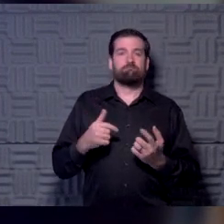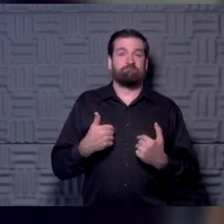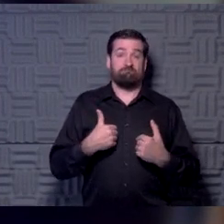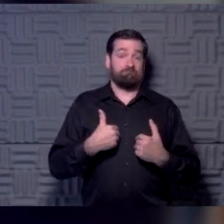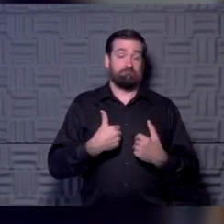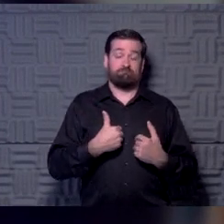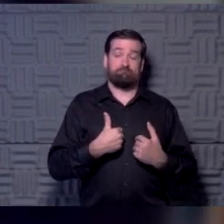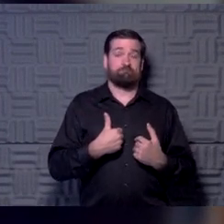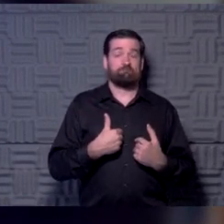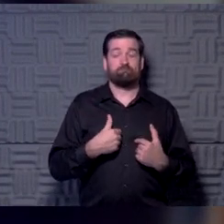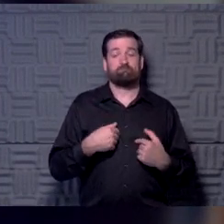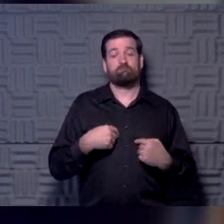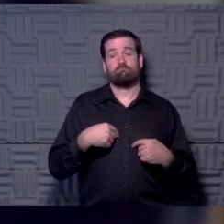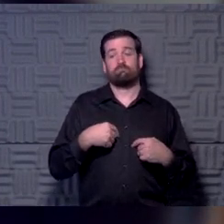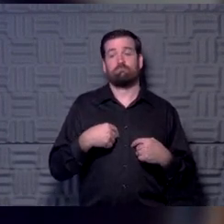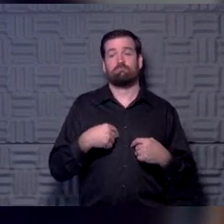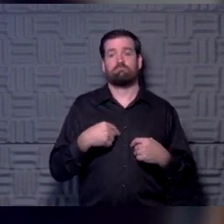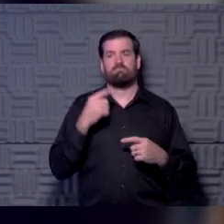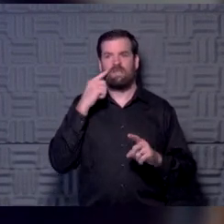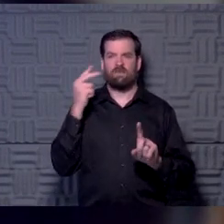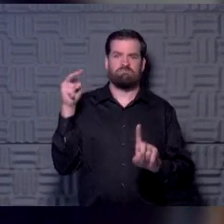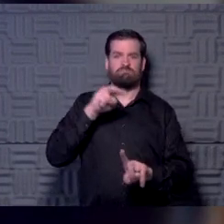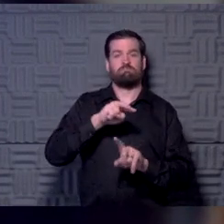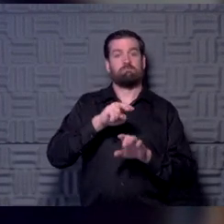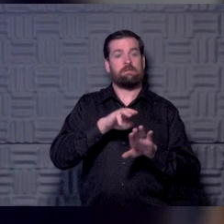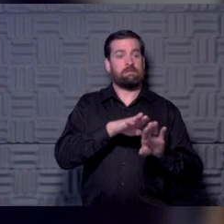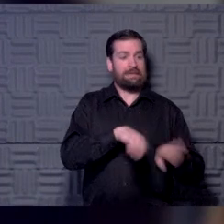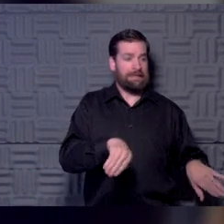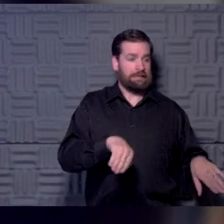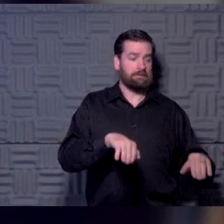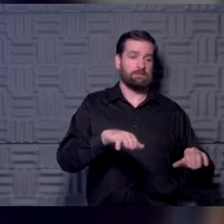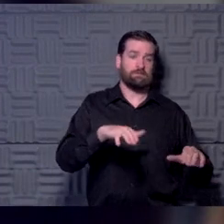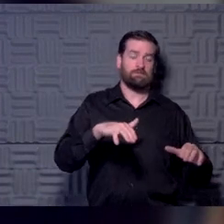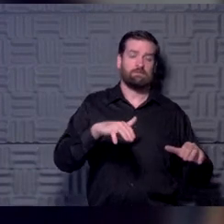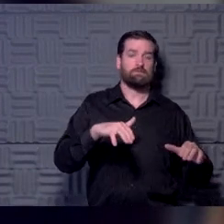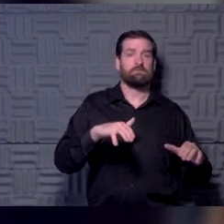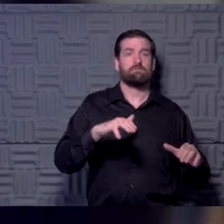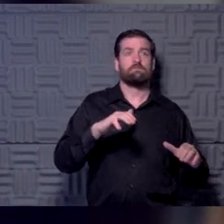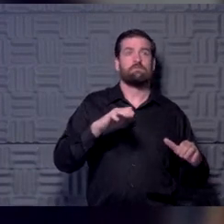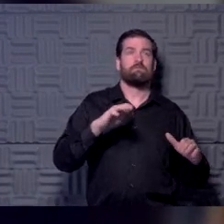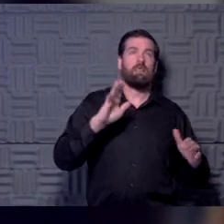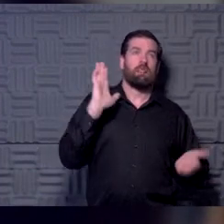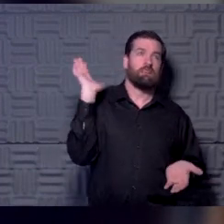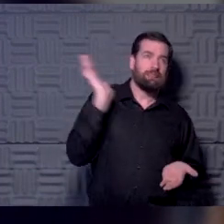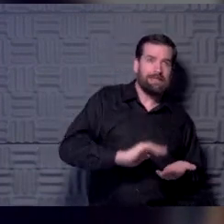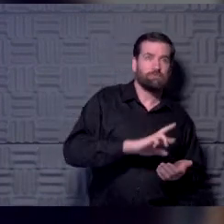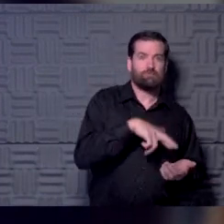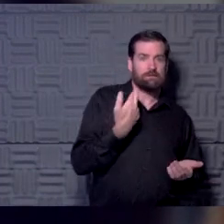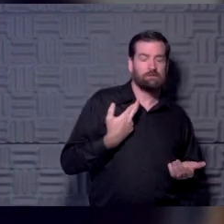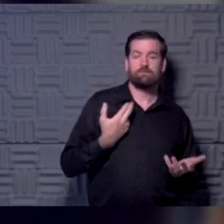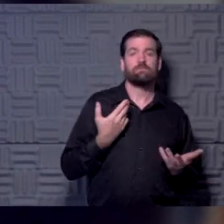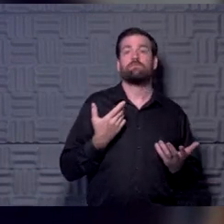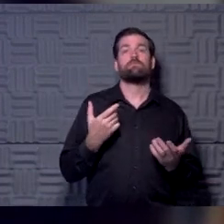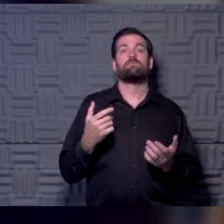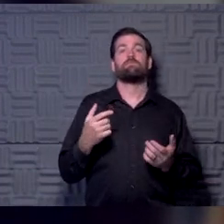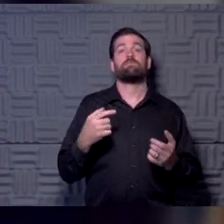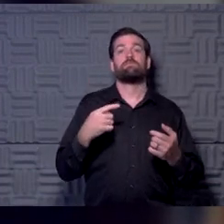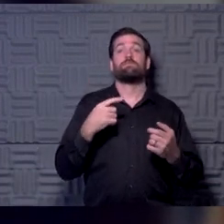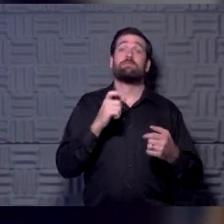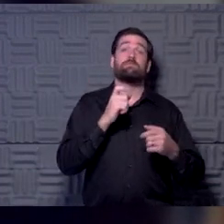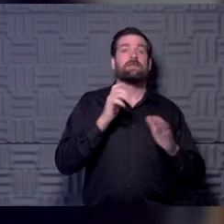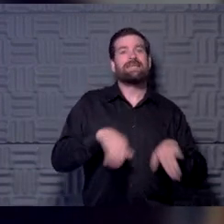personally don't view this as, you know, kids are less susceptible. Well, I guess I shouldn't say, I don't think kids are not susceptible